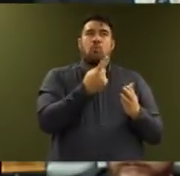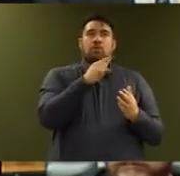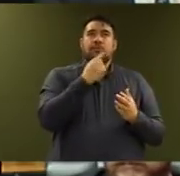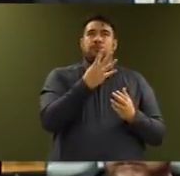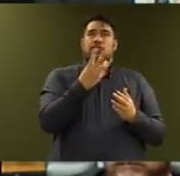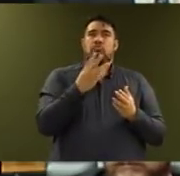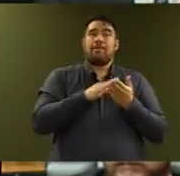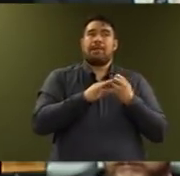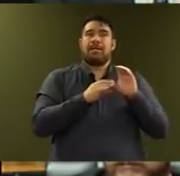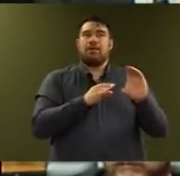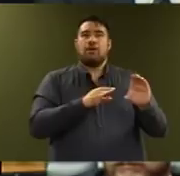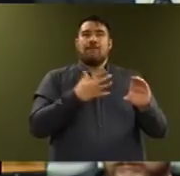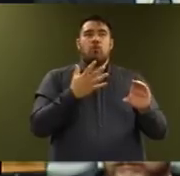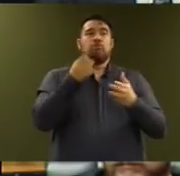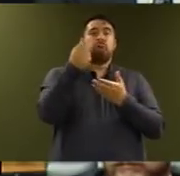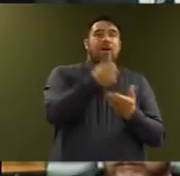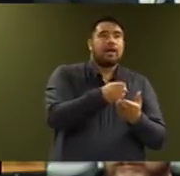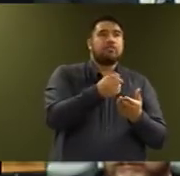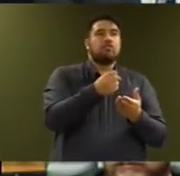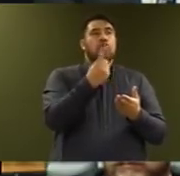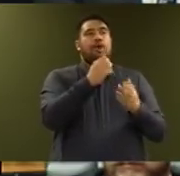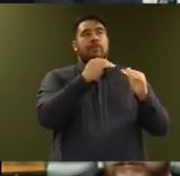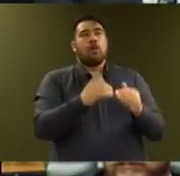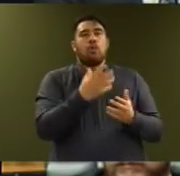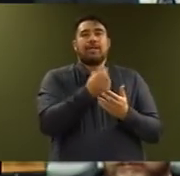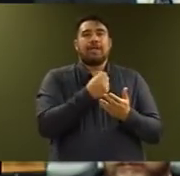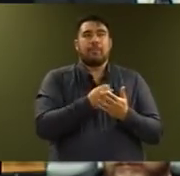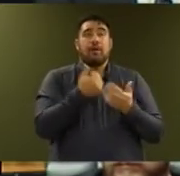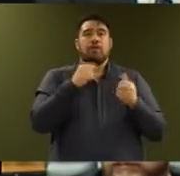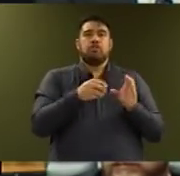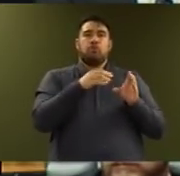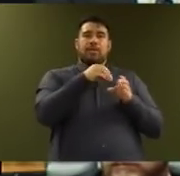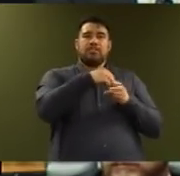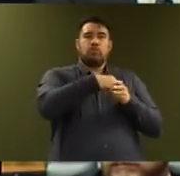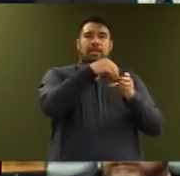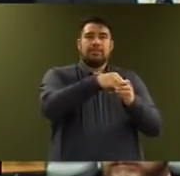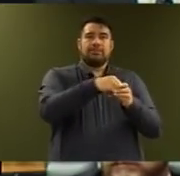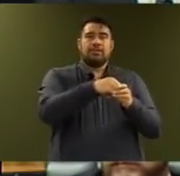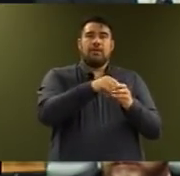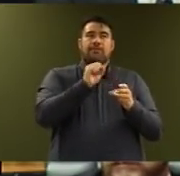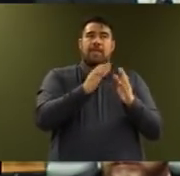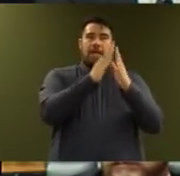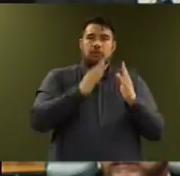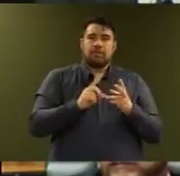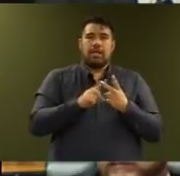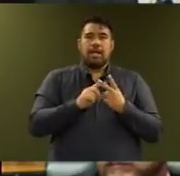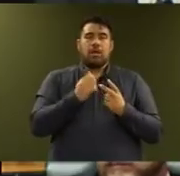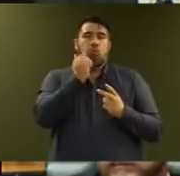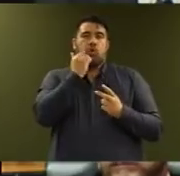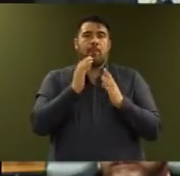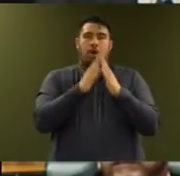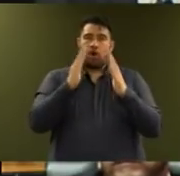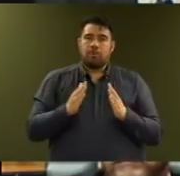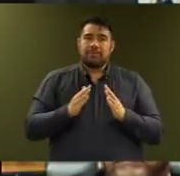to go towards grants for those on lower incomes to insulate and heat their homes. Investing in warmer homes